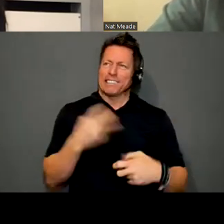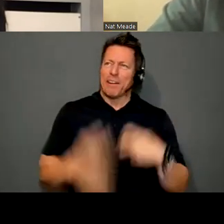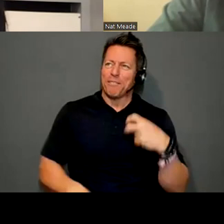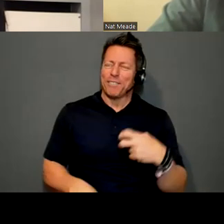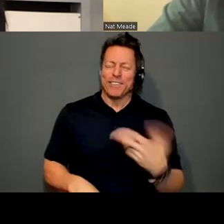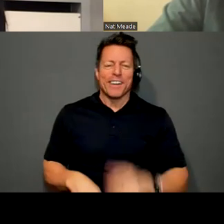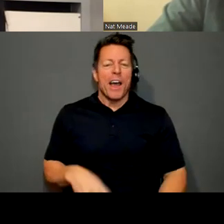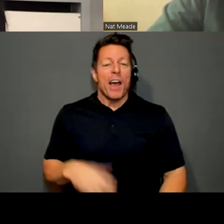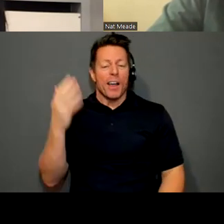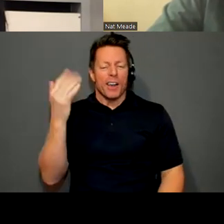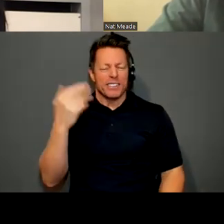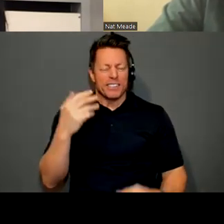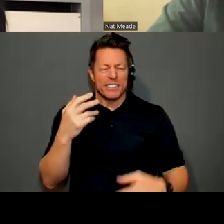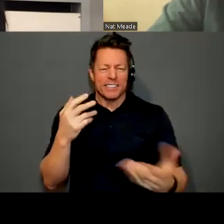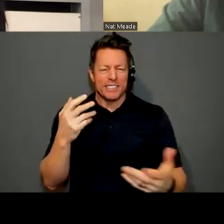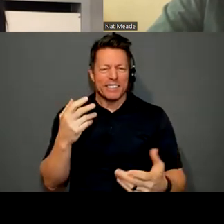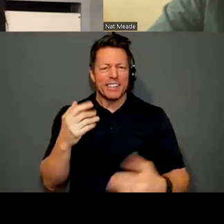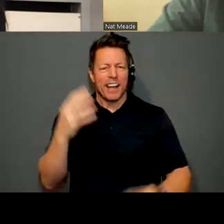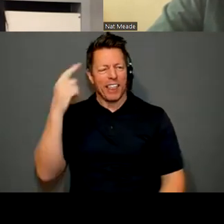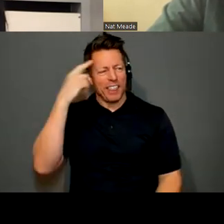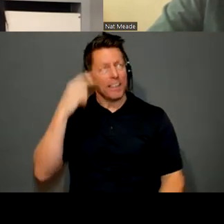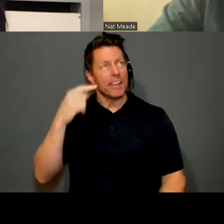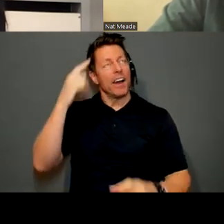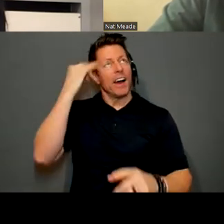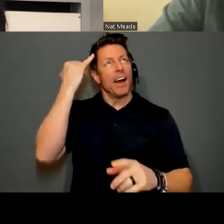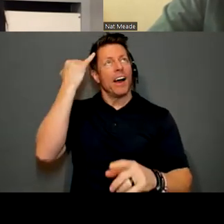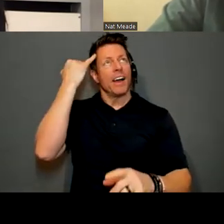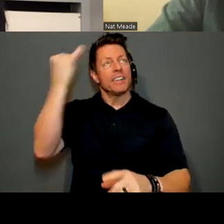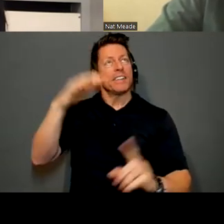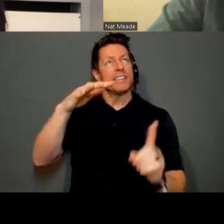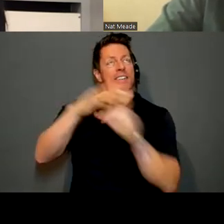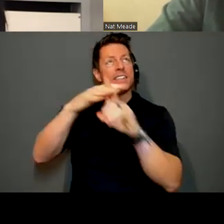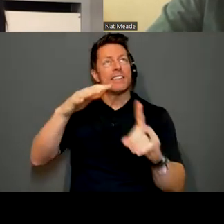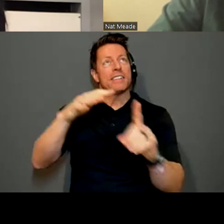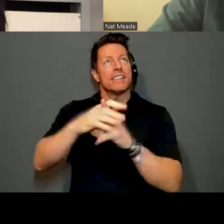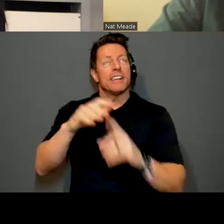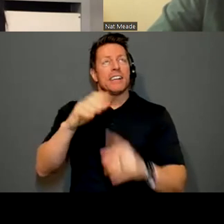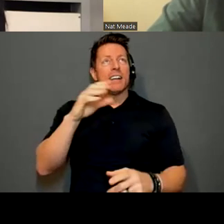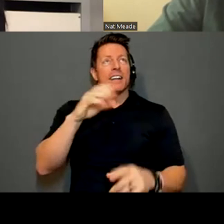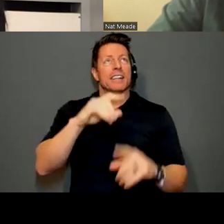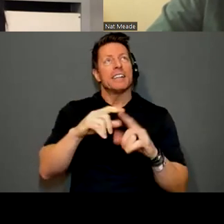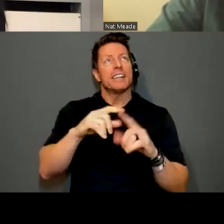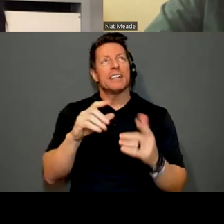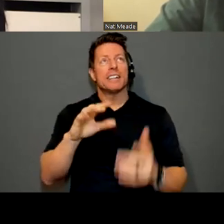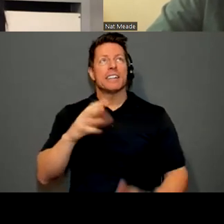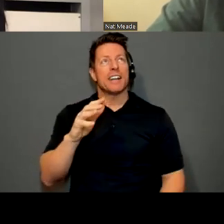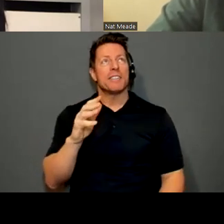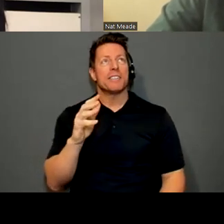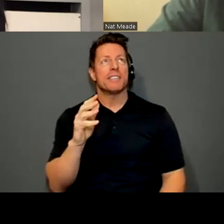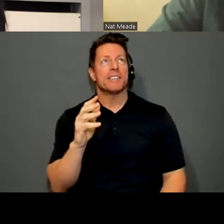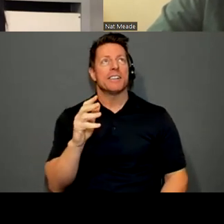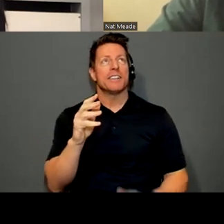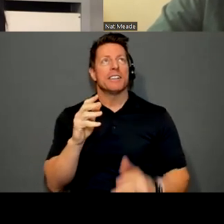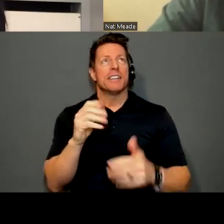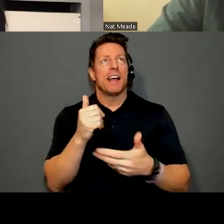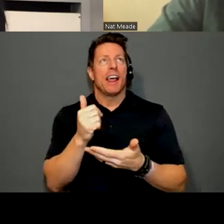cause it's so hard because I don't really, I think of, I have ideas that I guess inform kind of the images I come up